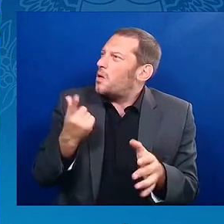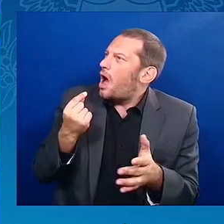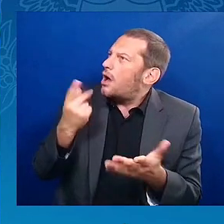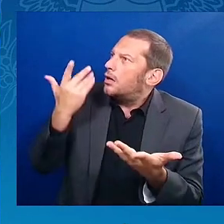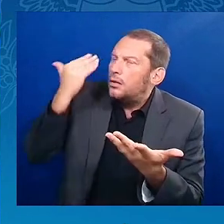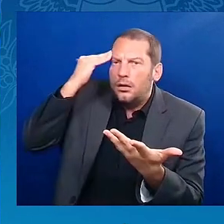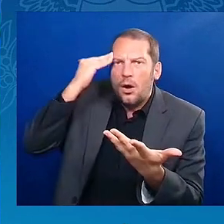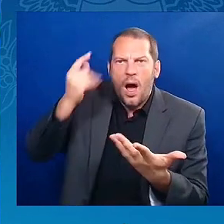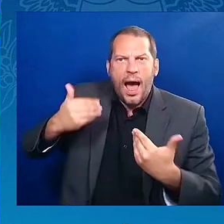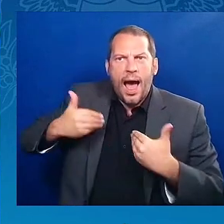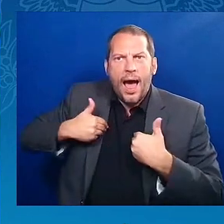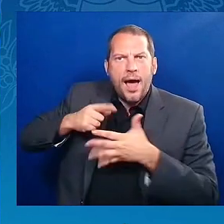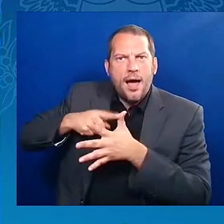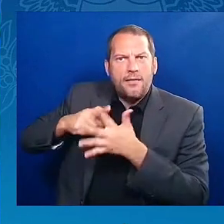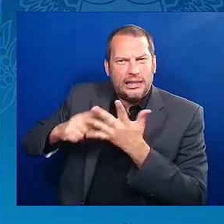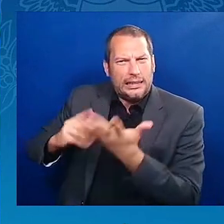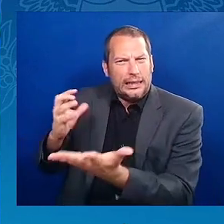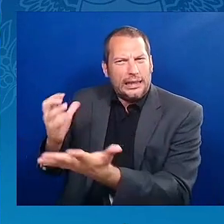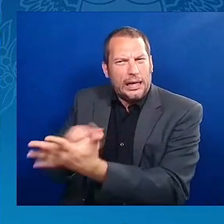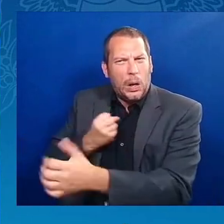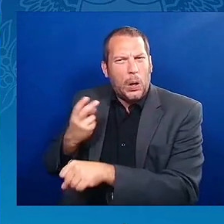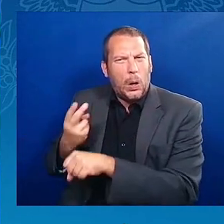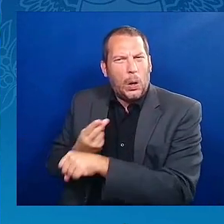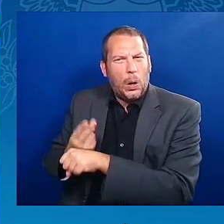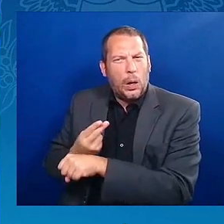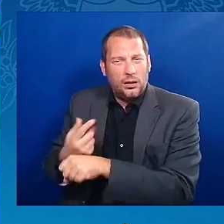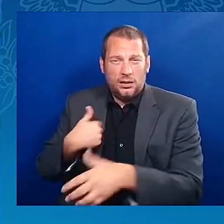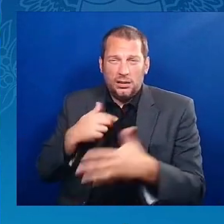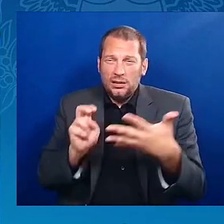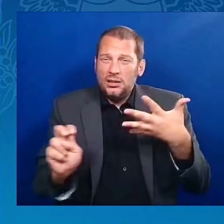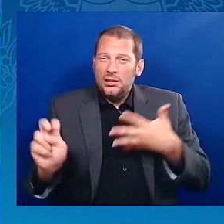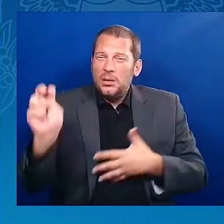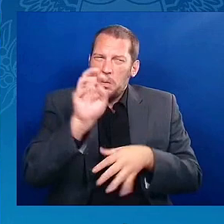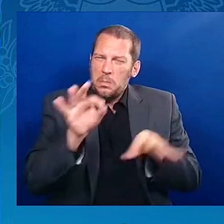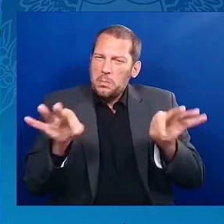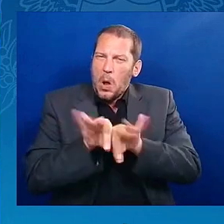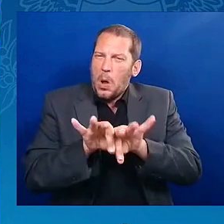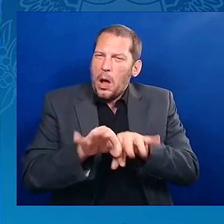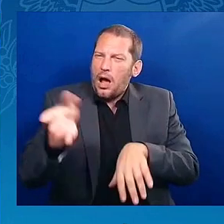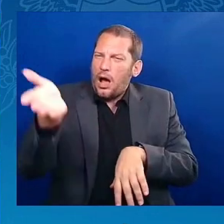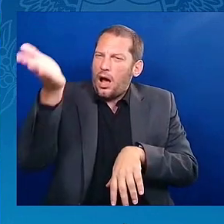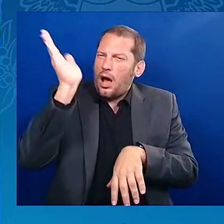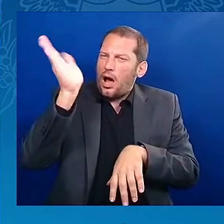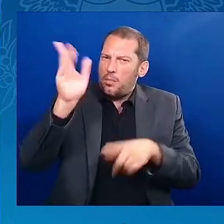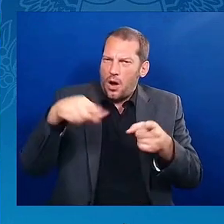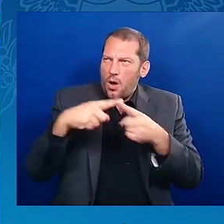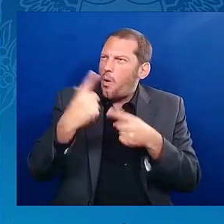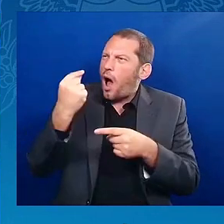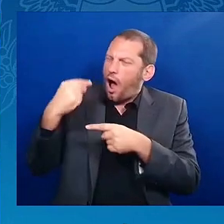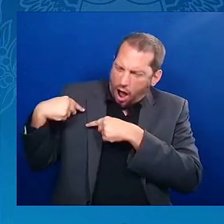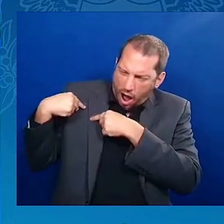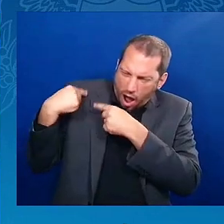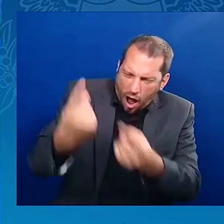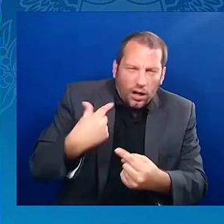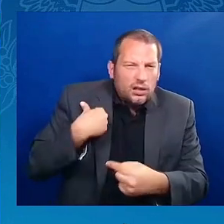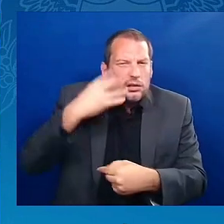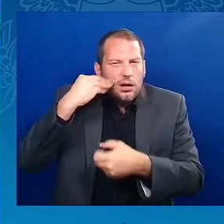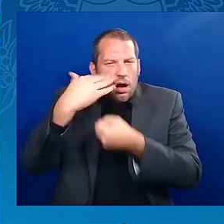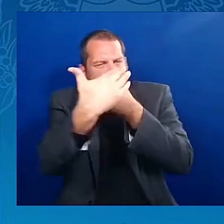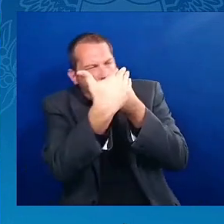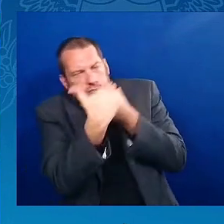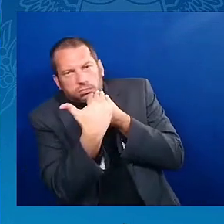the importance of speaking truth about the obstacles that have existed for access to capital,